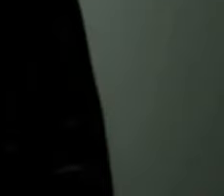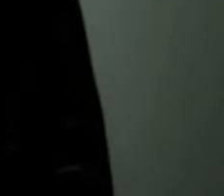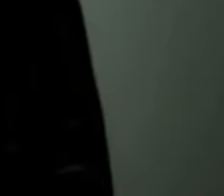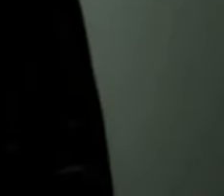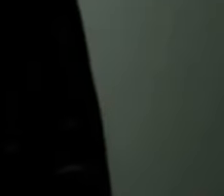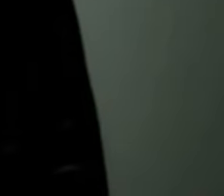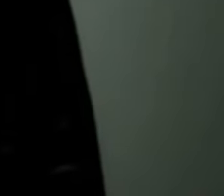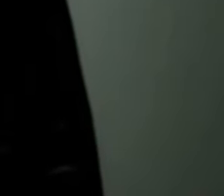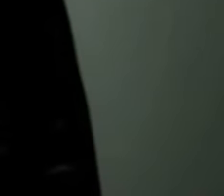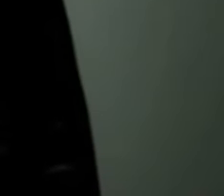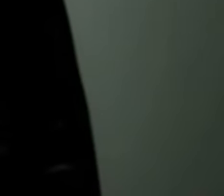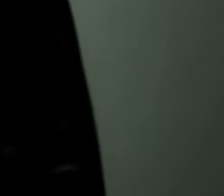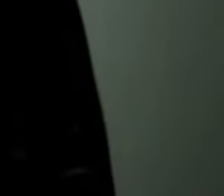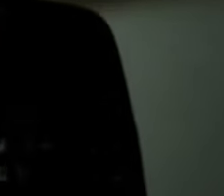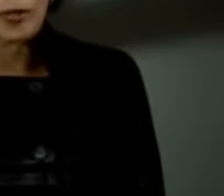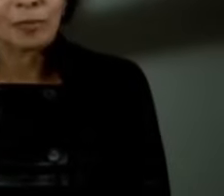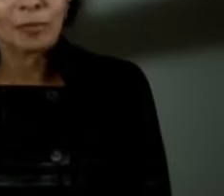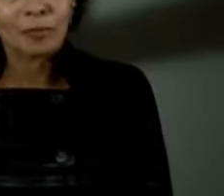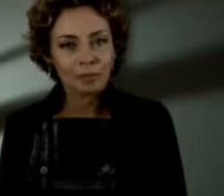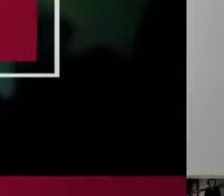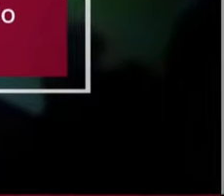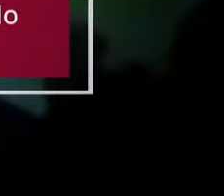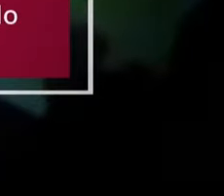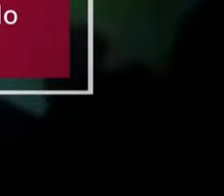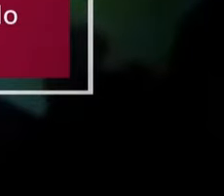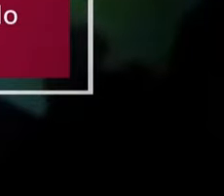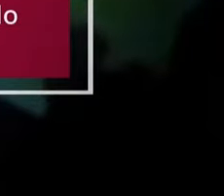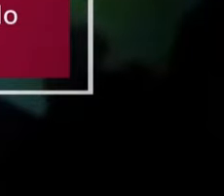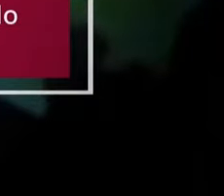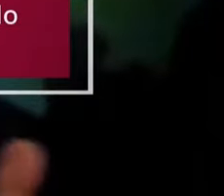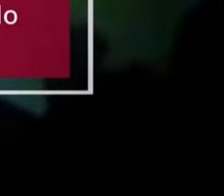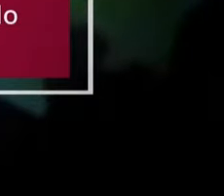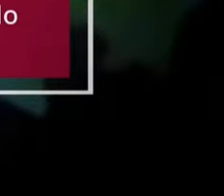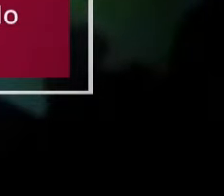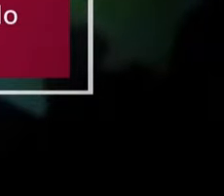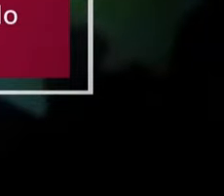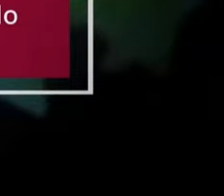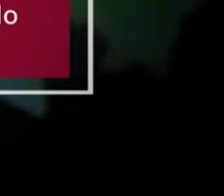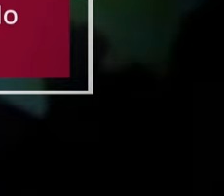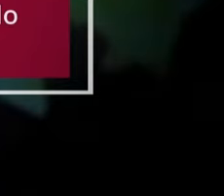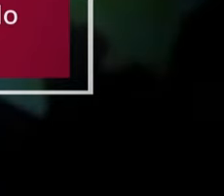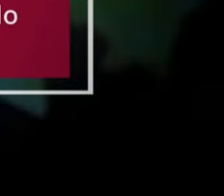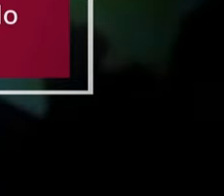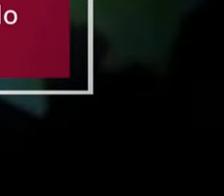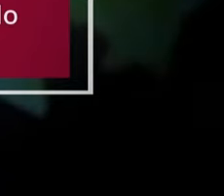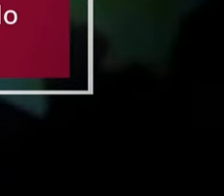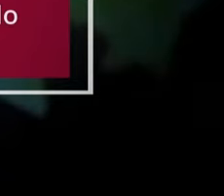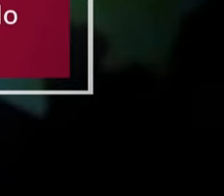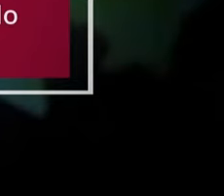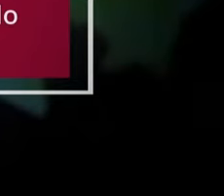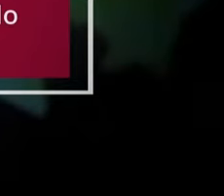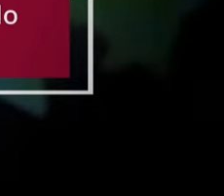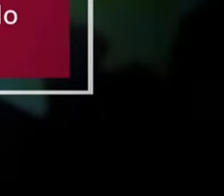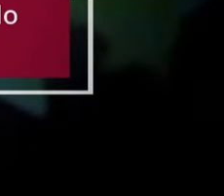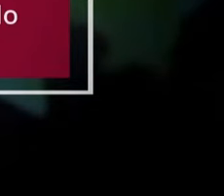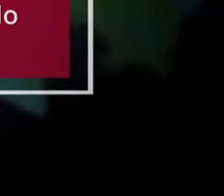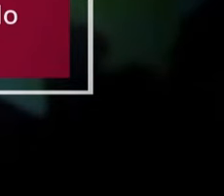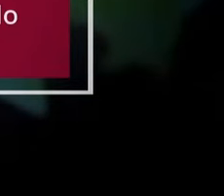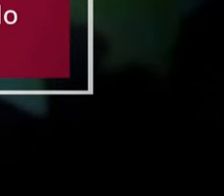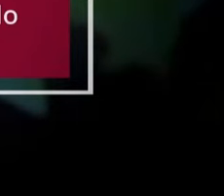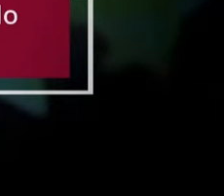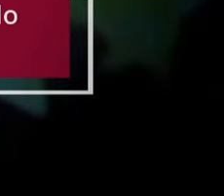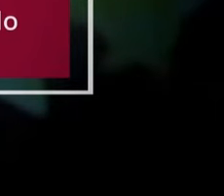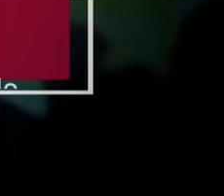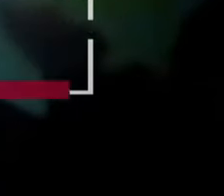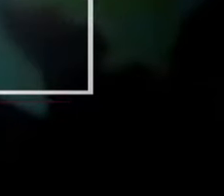afraid now than we were in the past. Our man has always been a tormented animal. We are all the time facing big or small decisions.